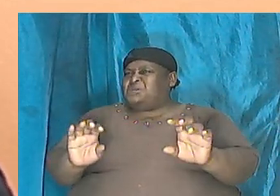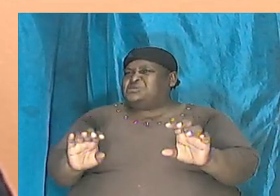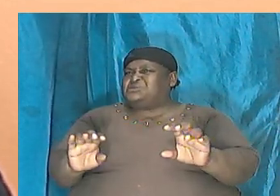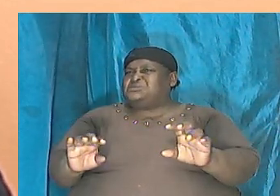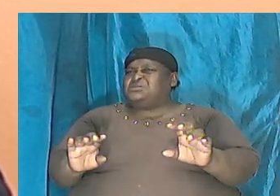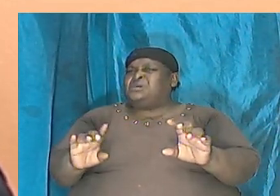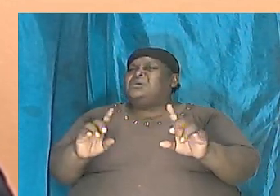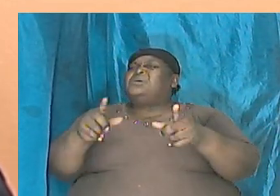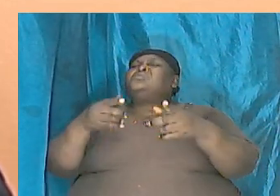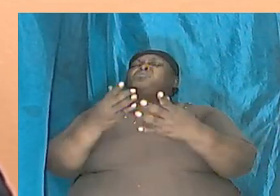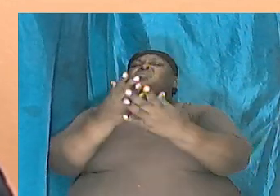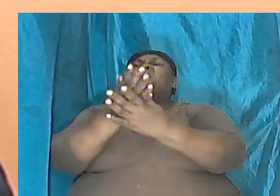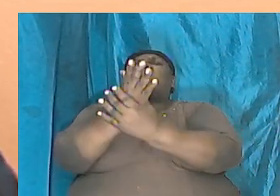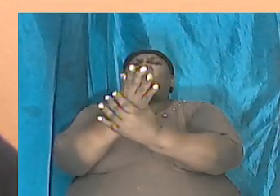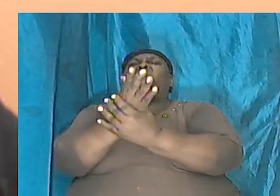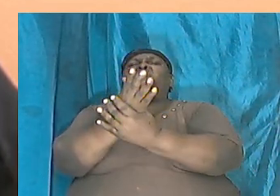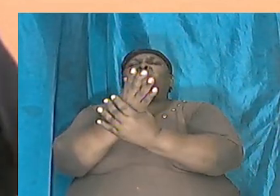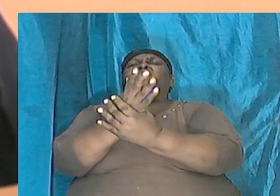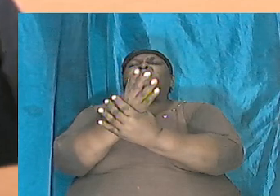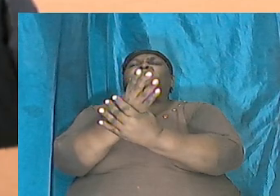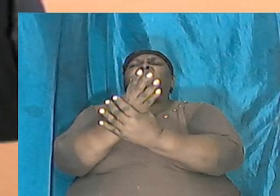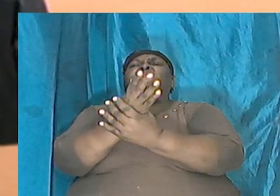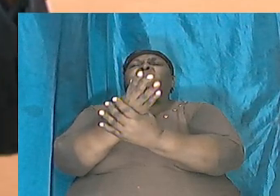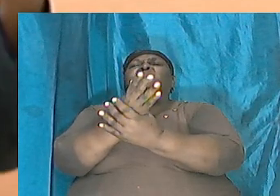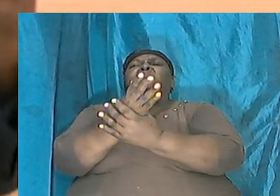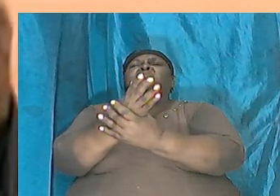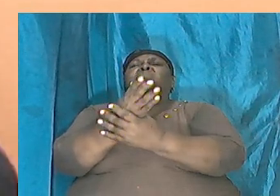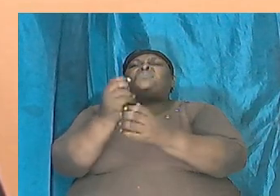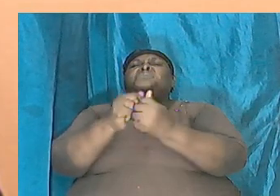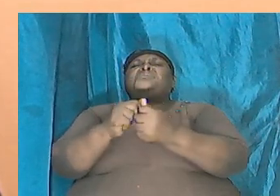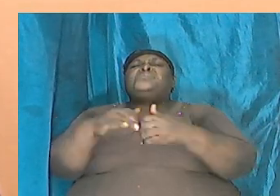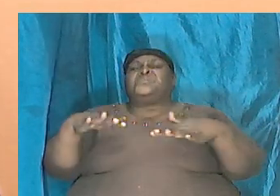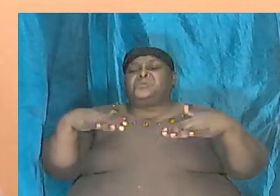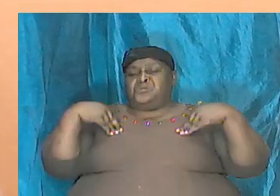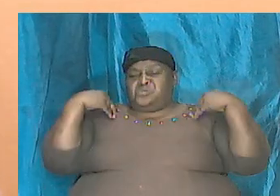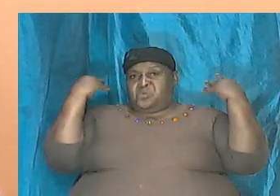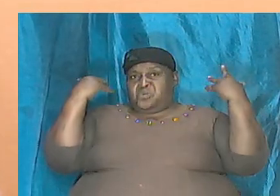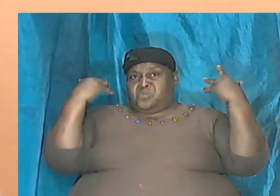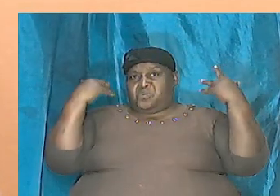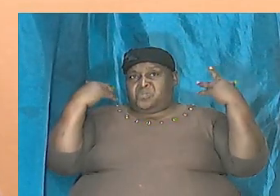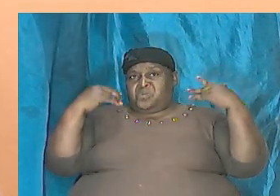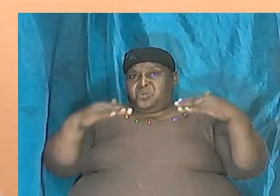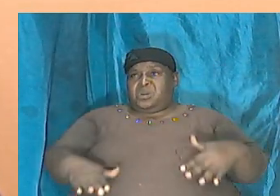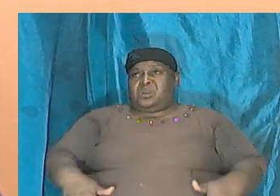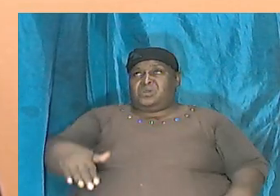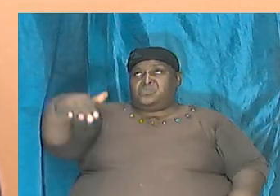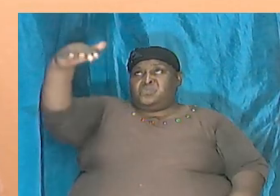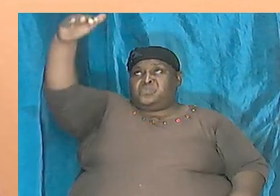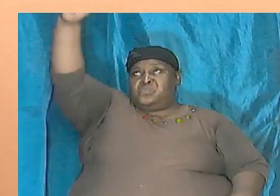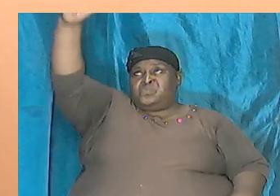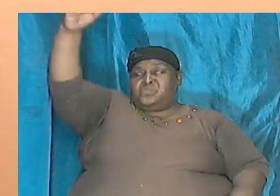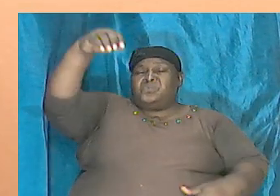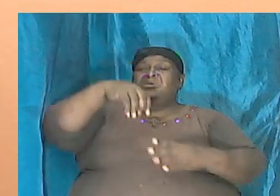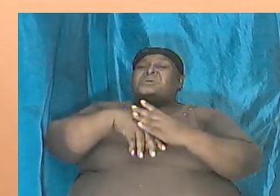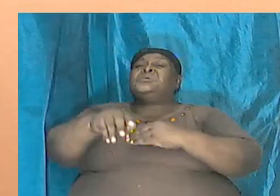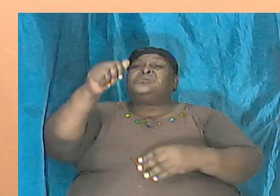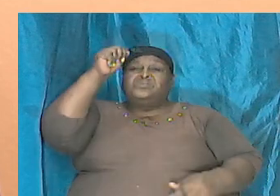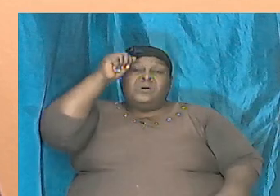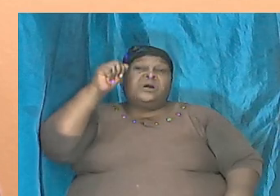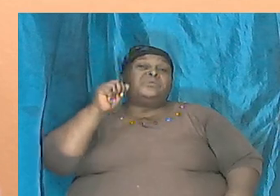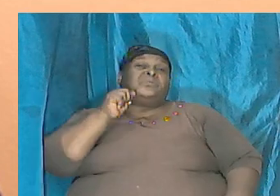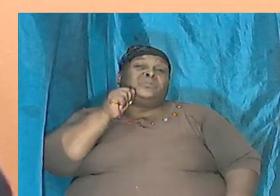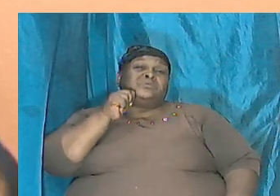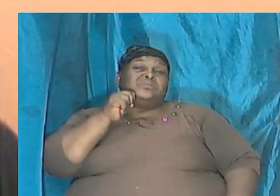to go through the process with these youths until they grow up into adulthood believing that there is no God. There is a systematic